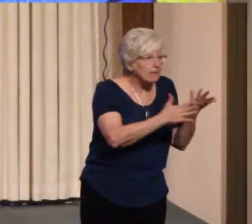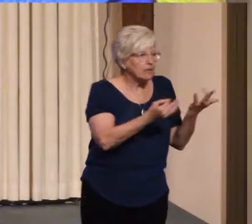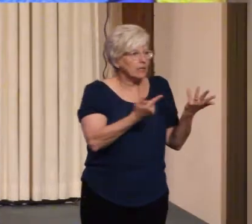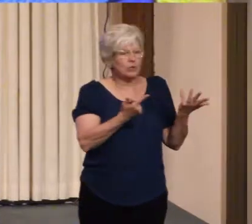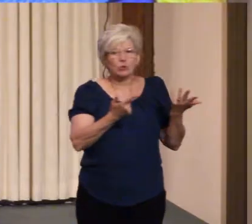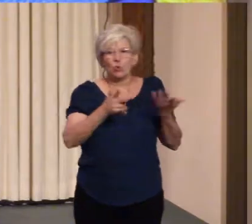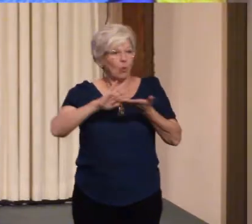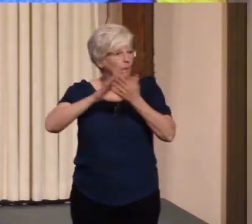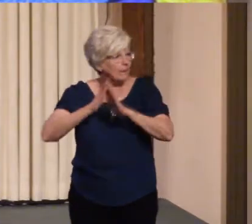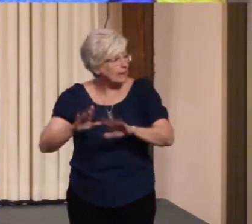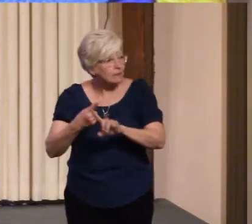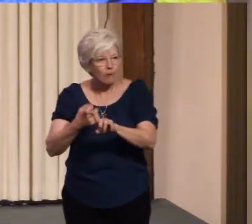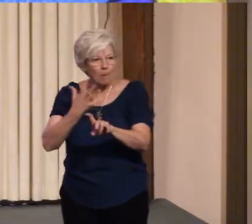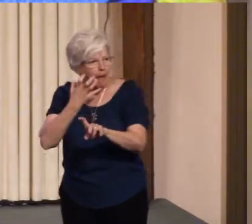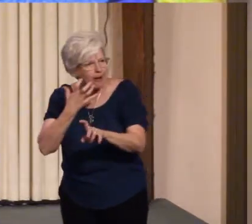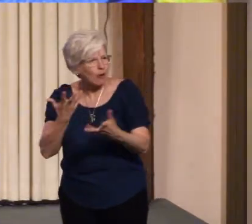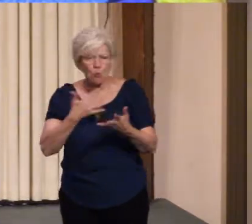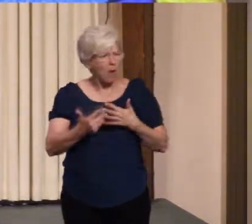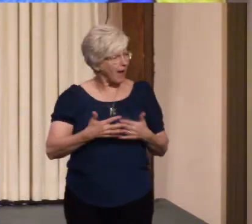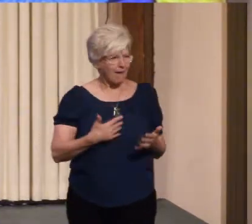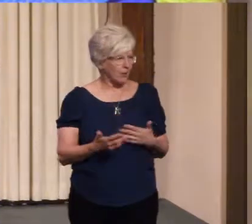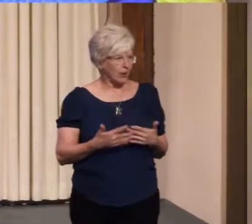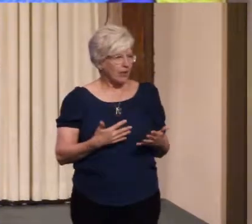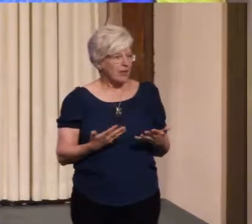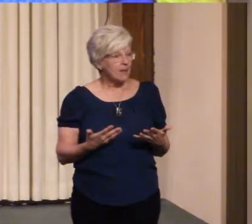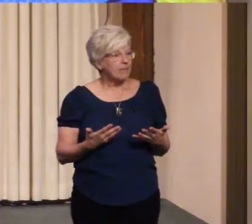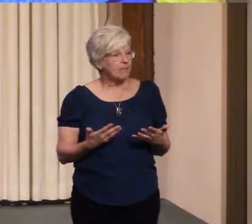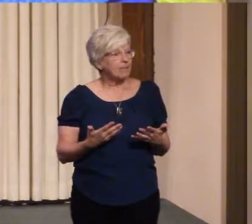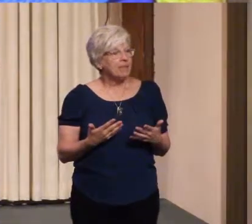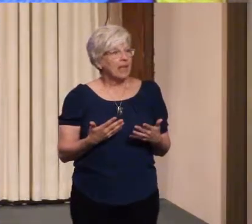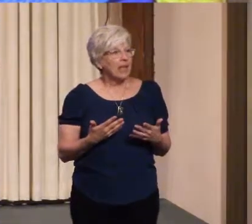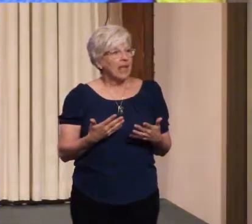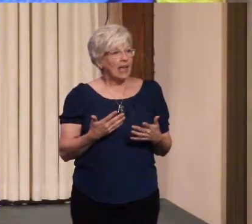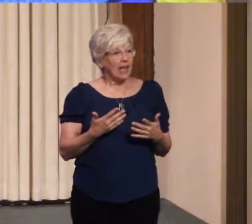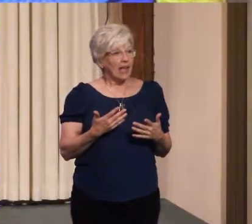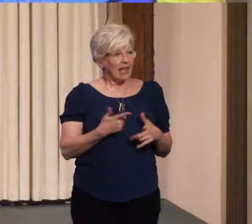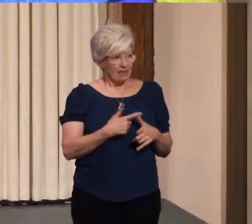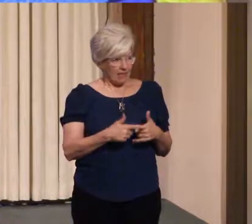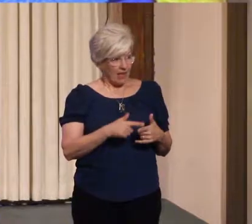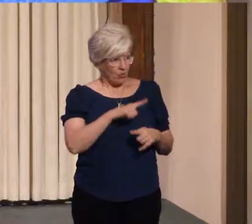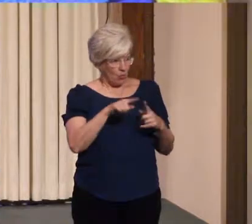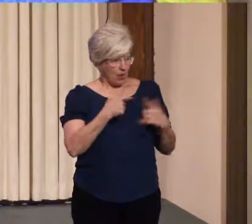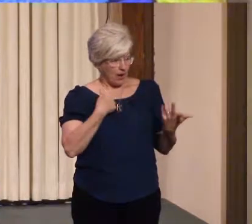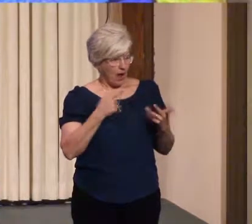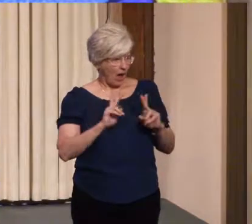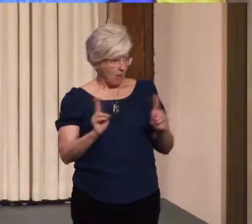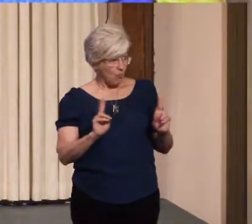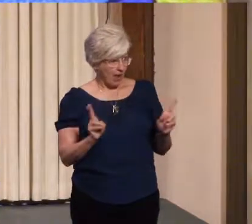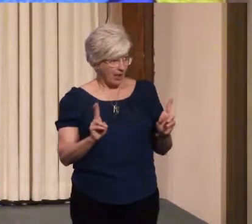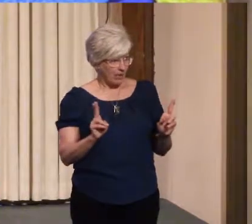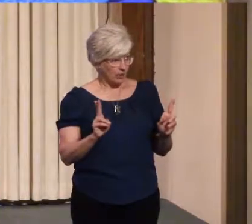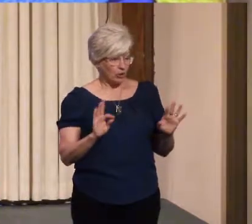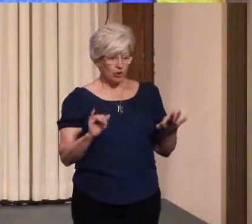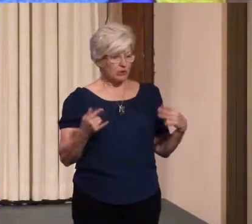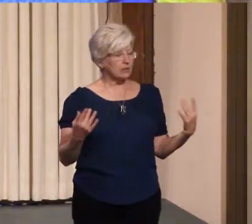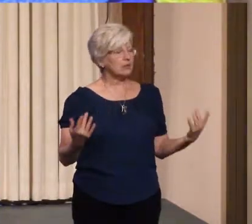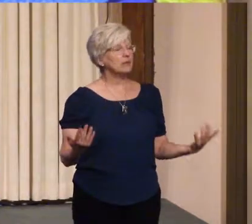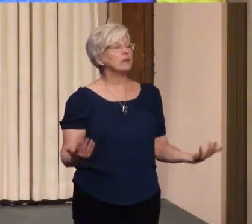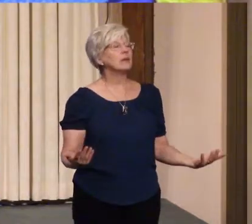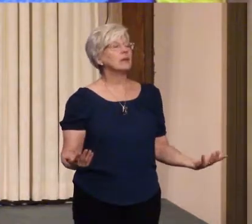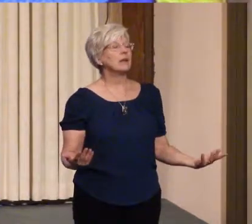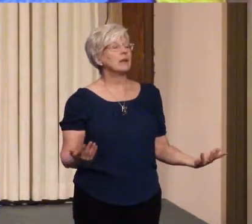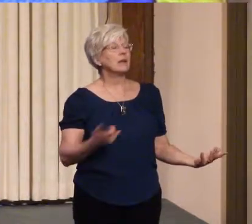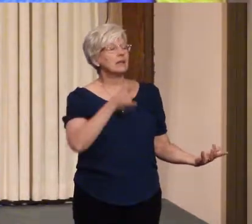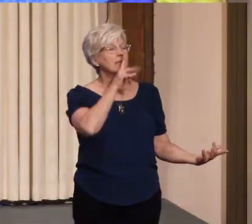from anger whatever it might be and then when I'm ready to simply spend time in silence it also allows me